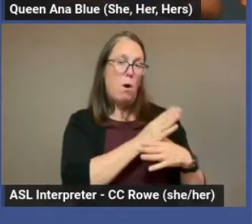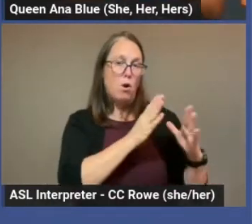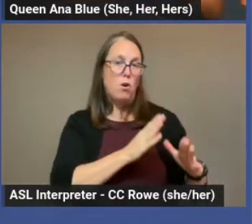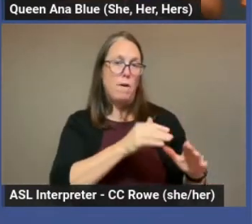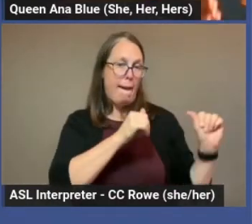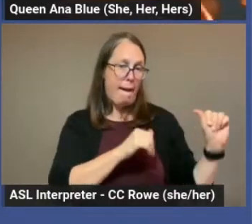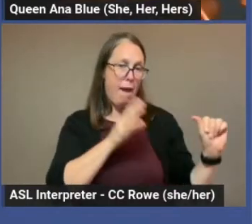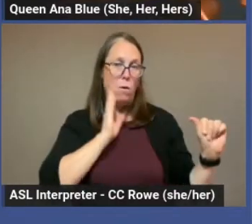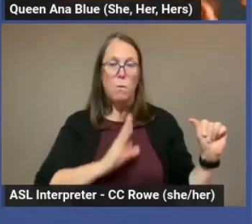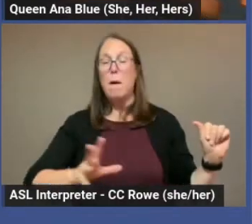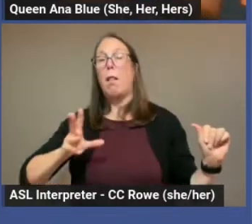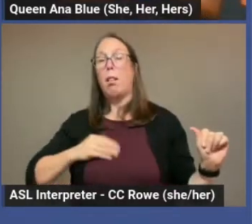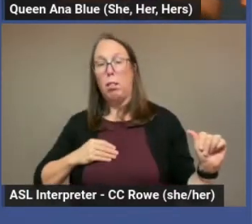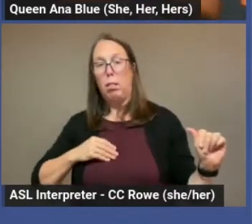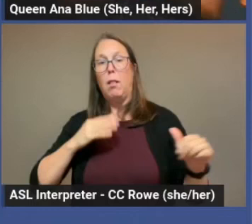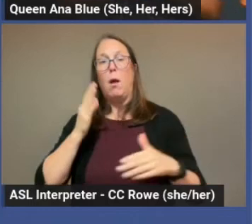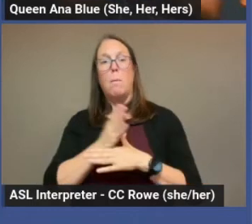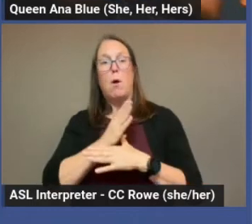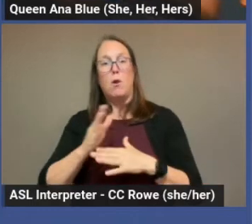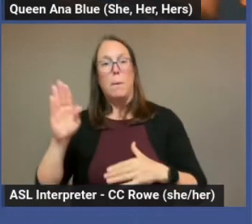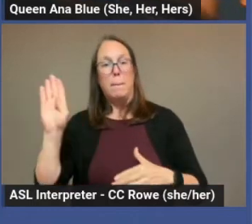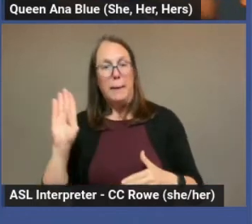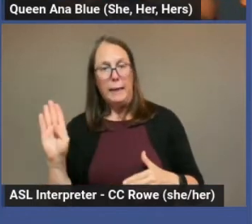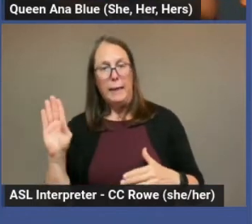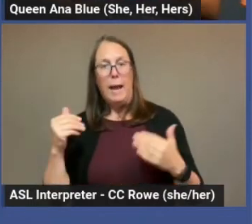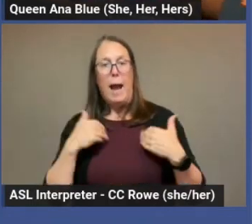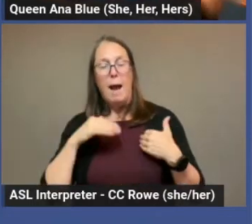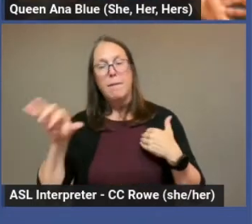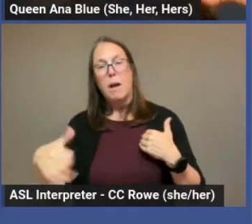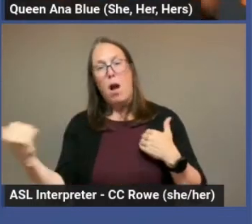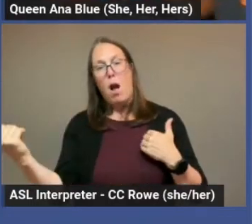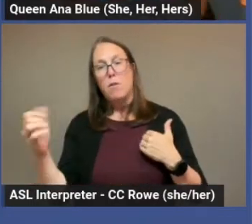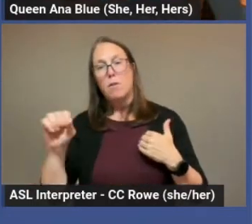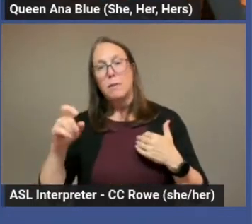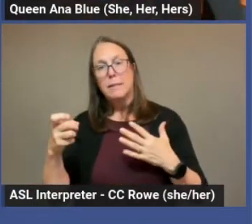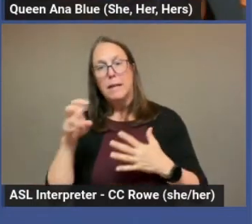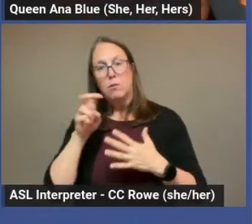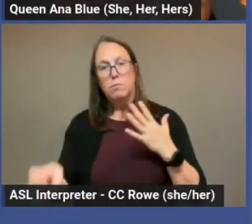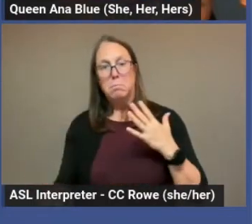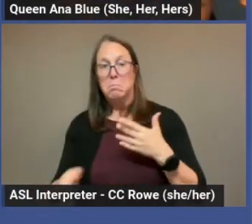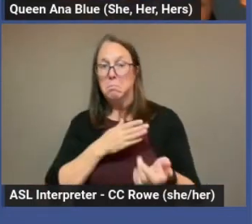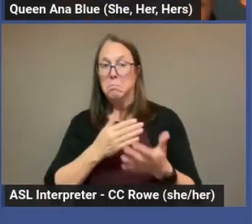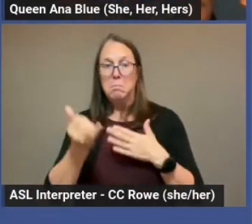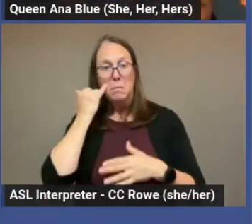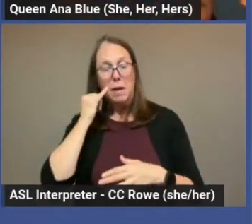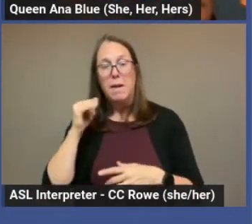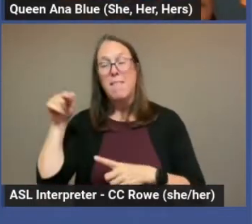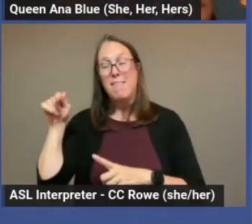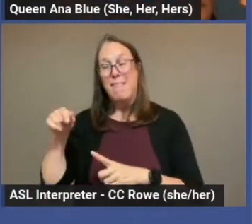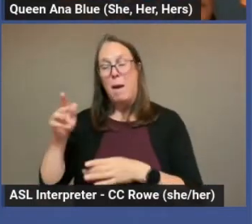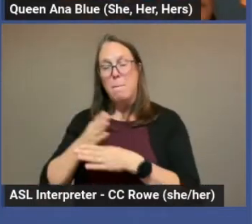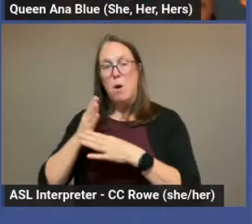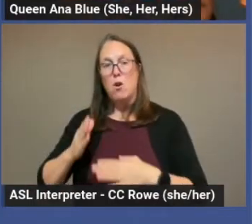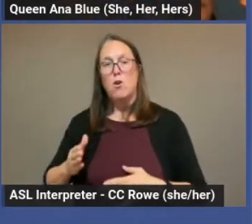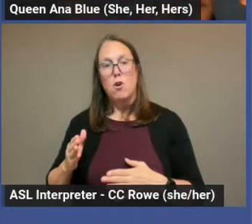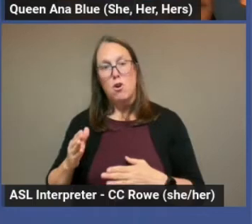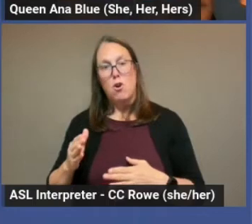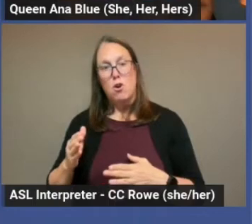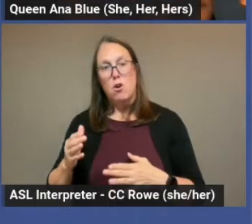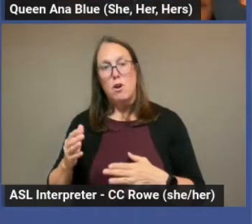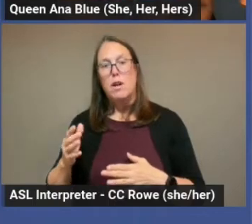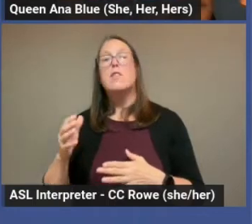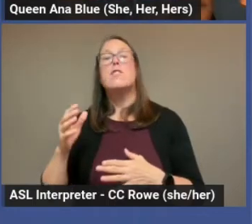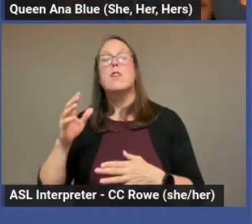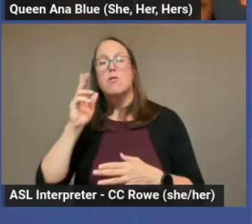relationship, sexual relations, even if that means the partner is cheating. Tali Amory sounds like another cool word.